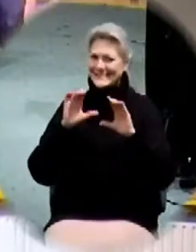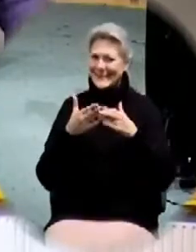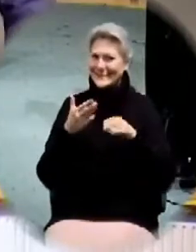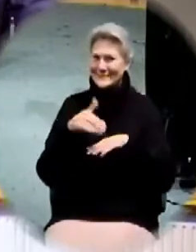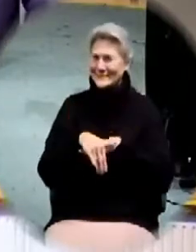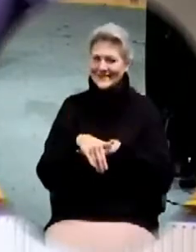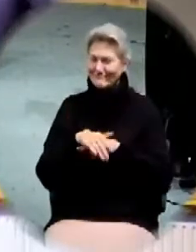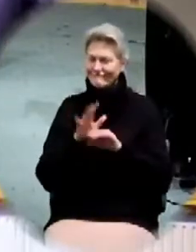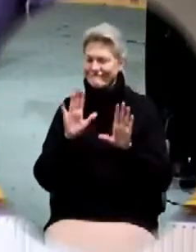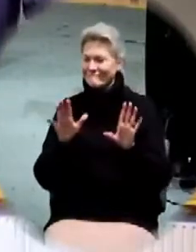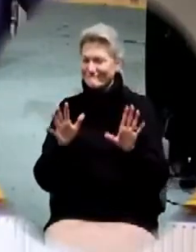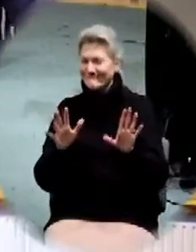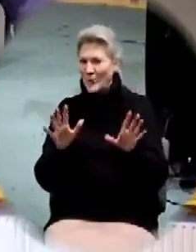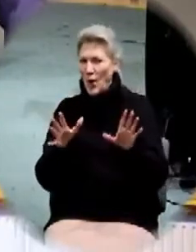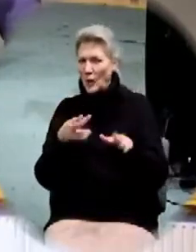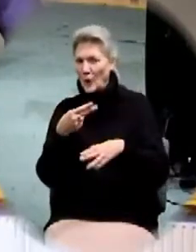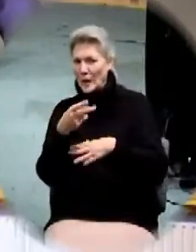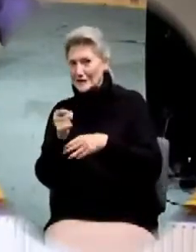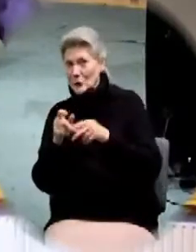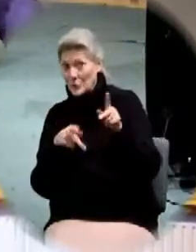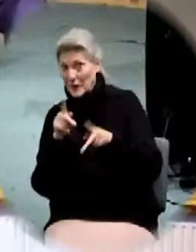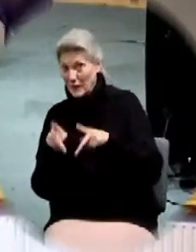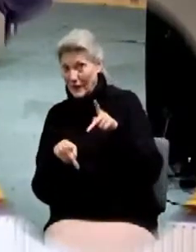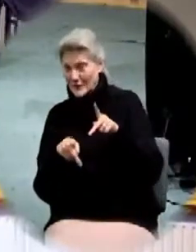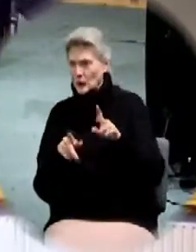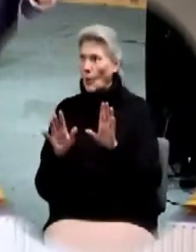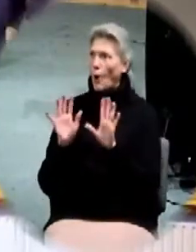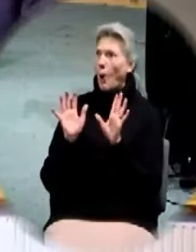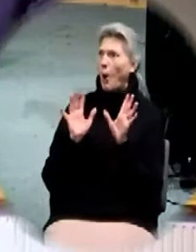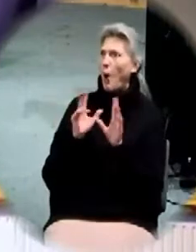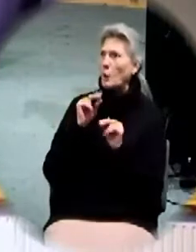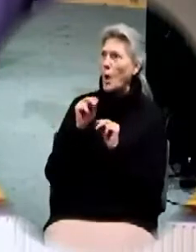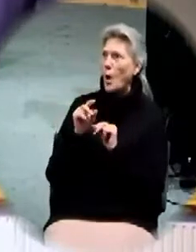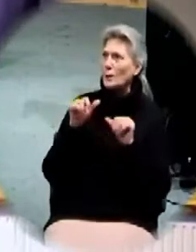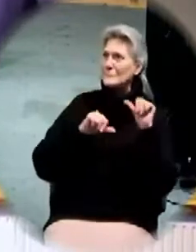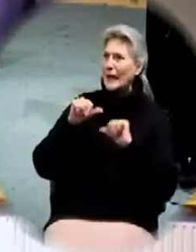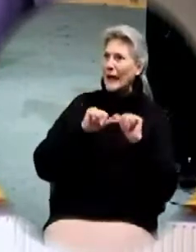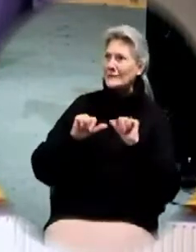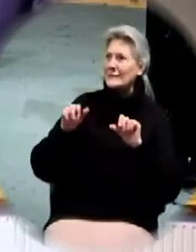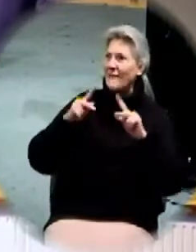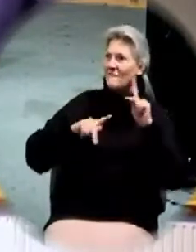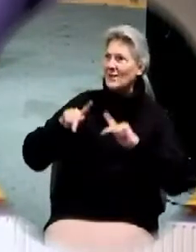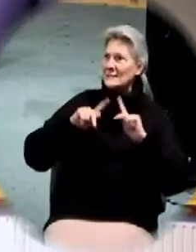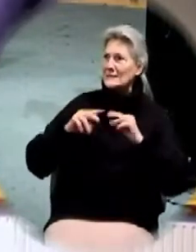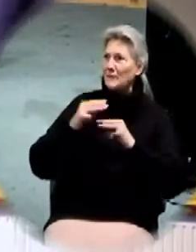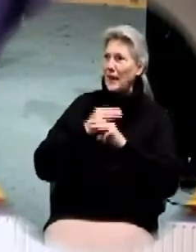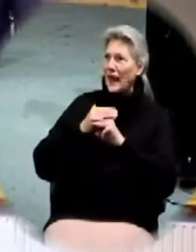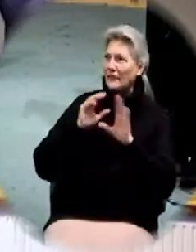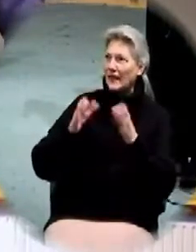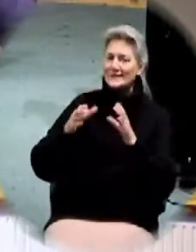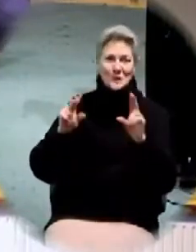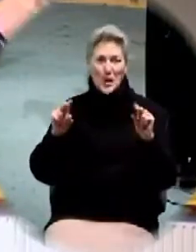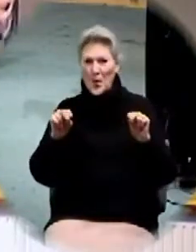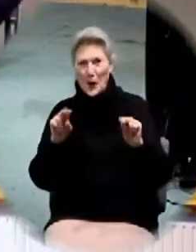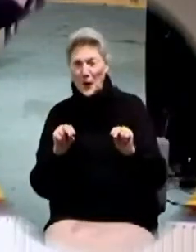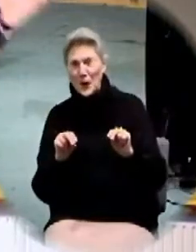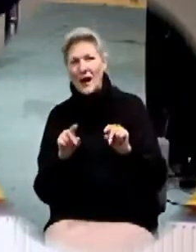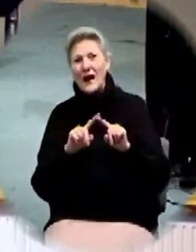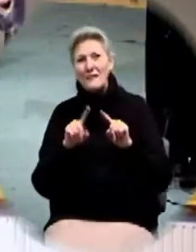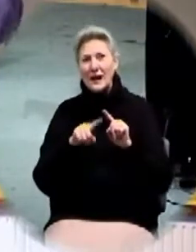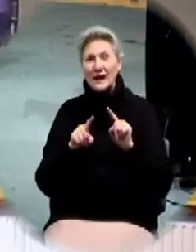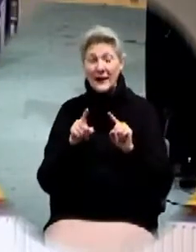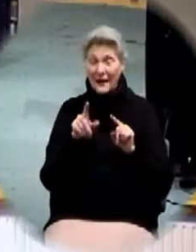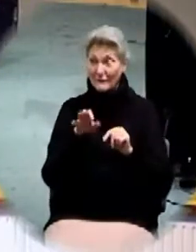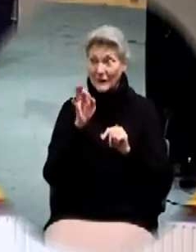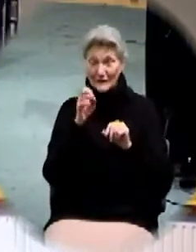That's not what this is about. So all you high school people that are all going to worry, oh, no, here we go, physics and math. We're not going there. But, you know, I